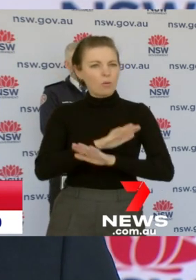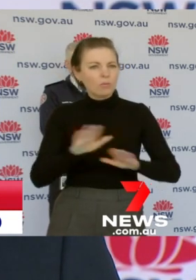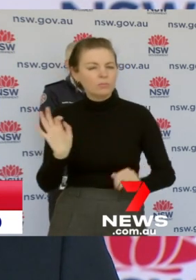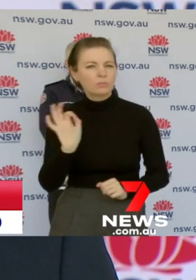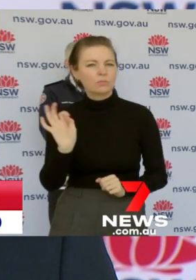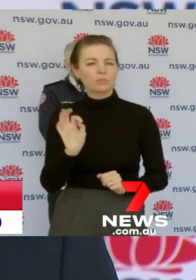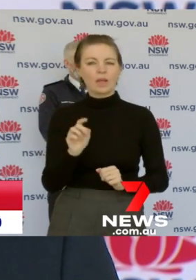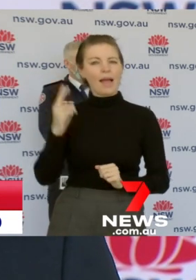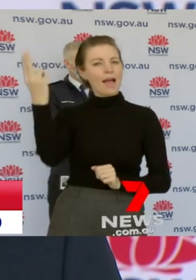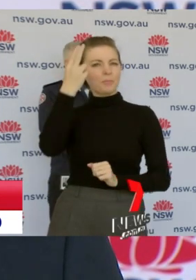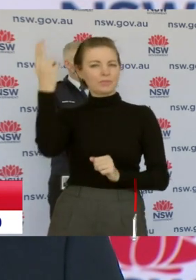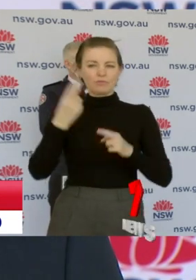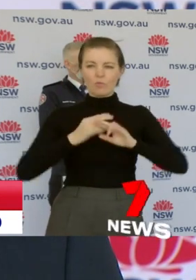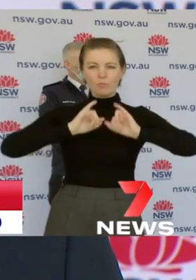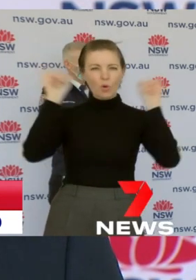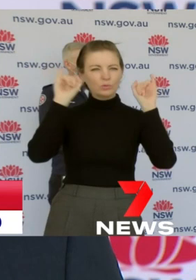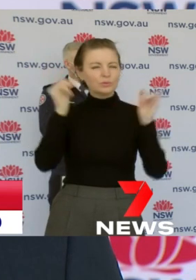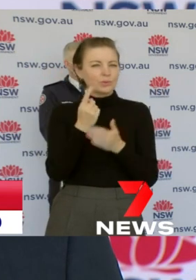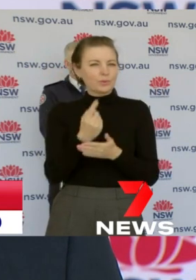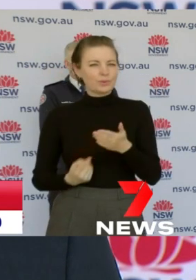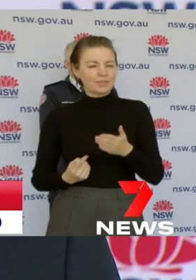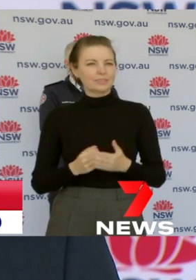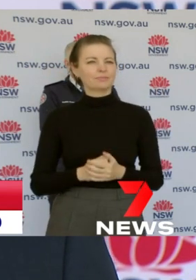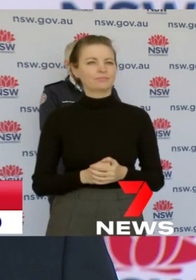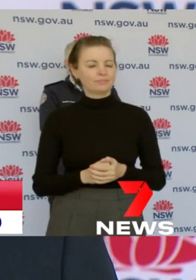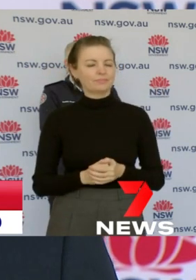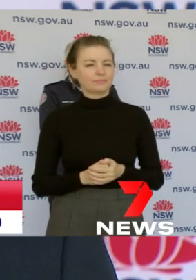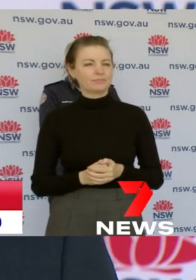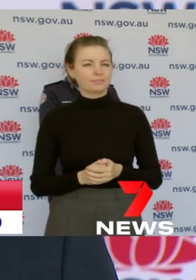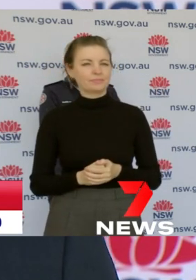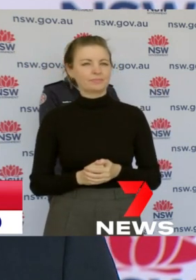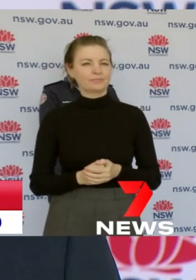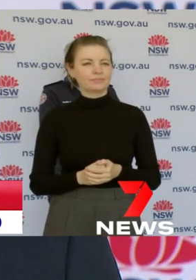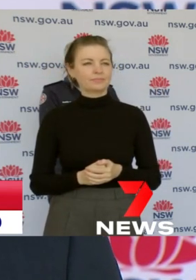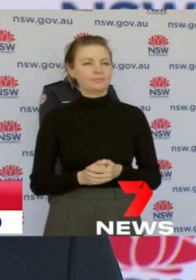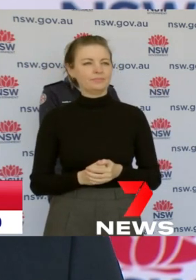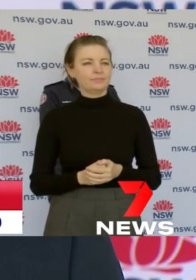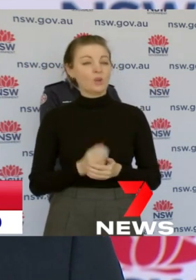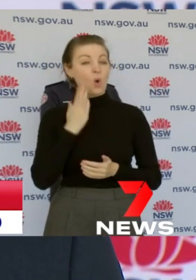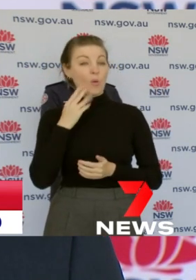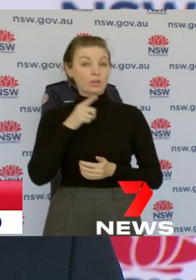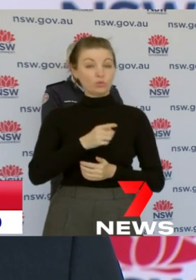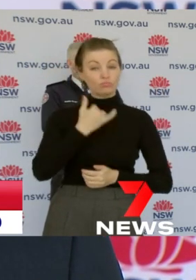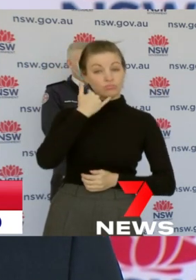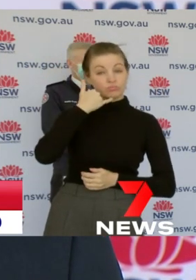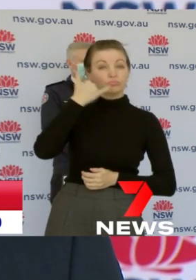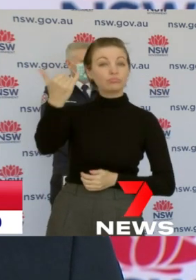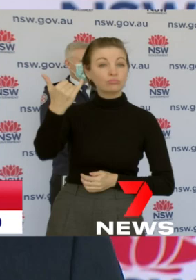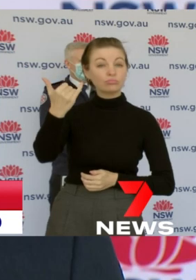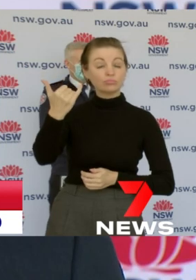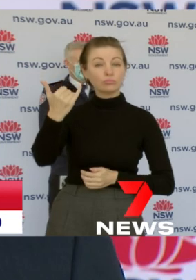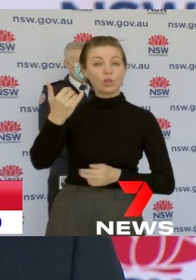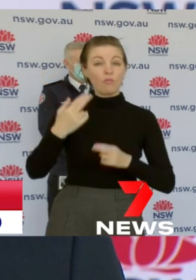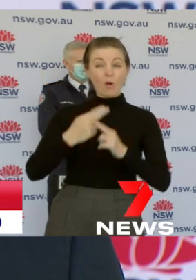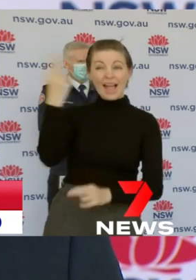I think that we all need to understand that if you call an ambulance when you really don't